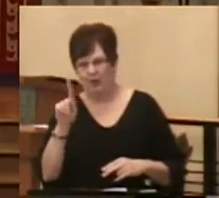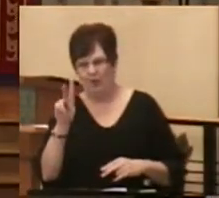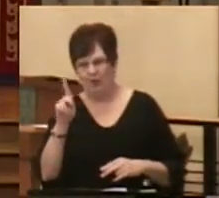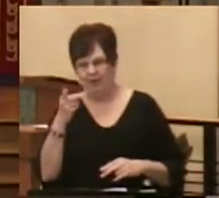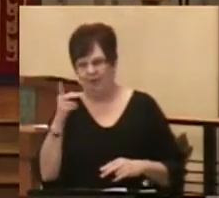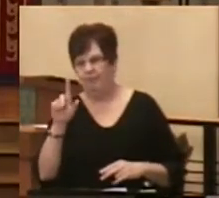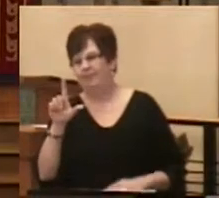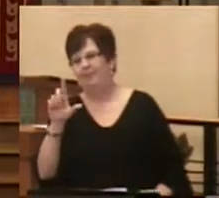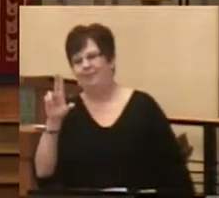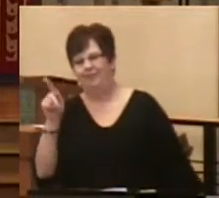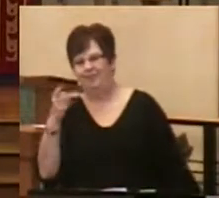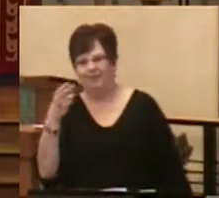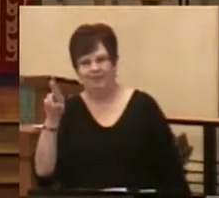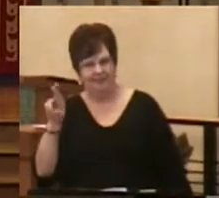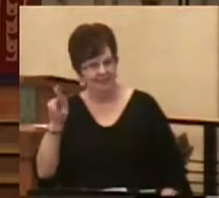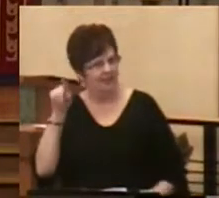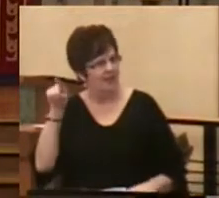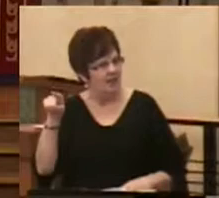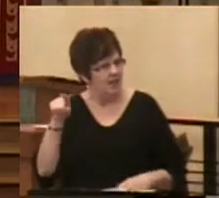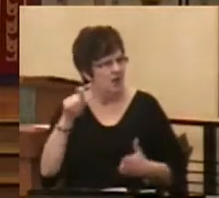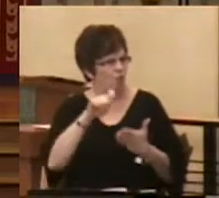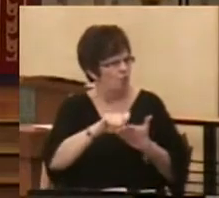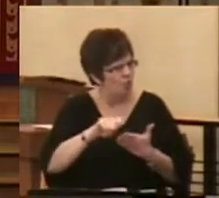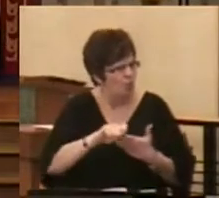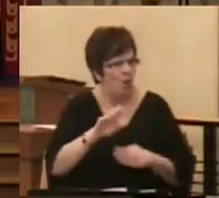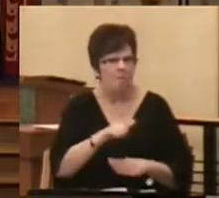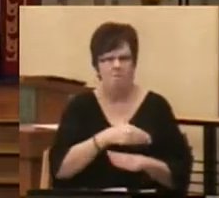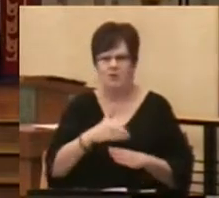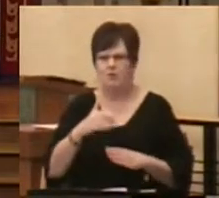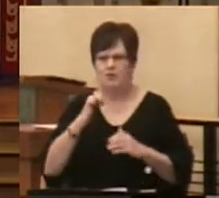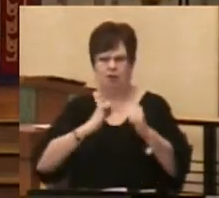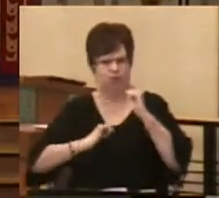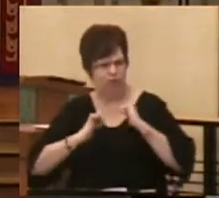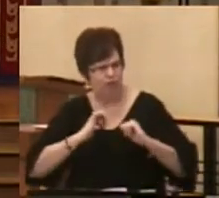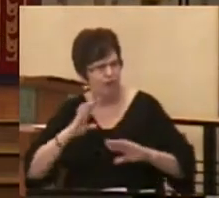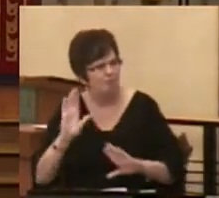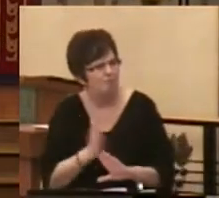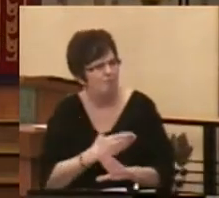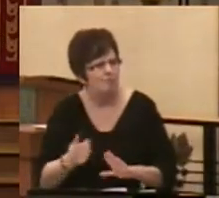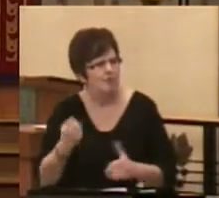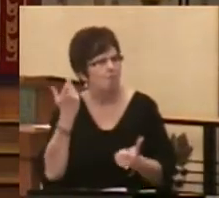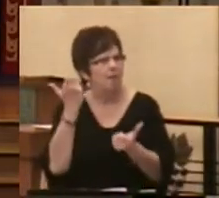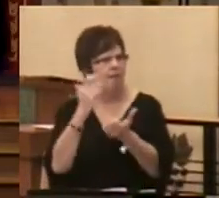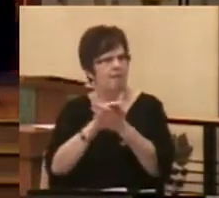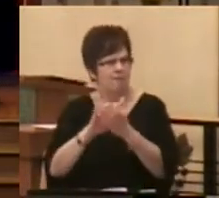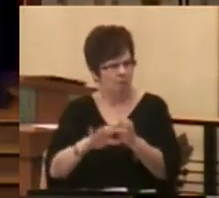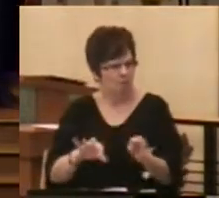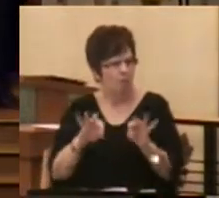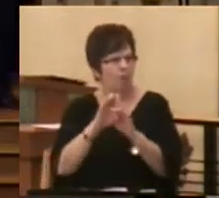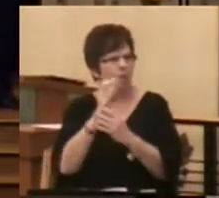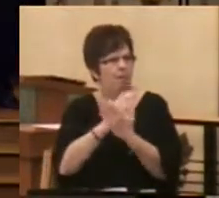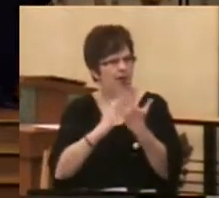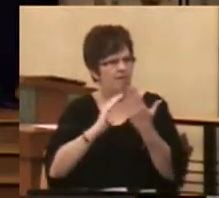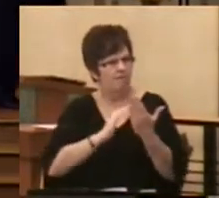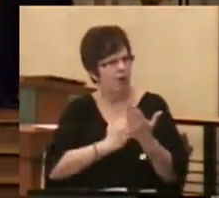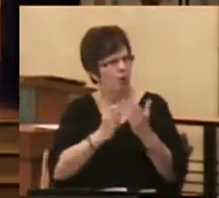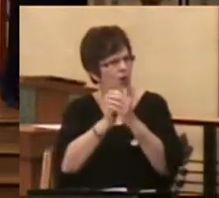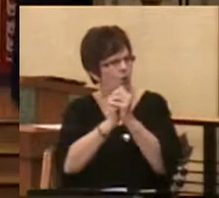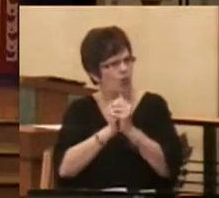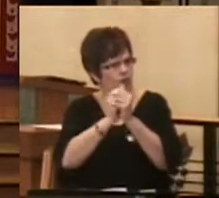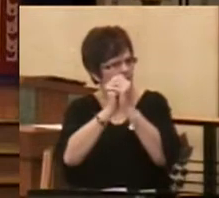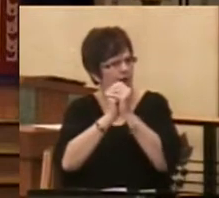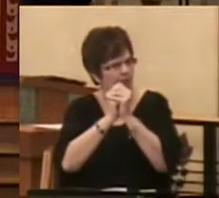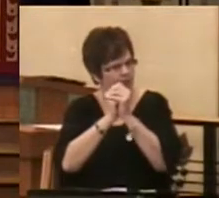He both performed and wrote music. He believed that music should be an important part of our worship gatherings.